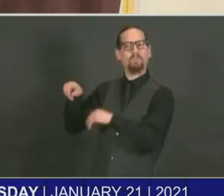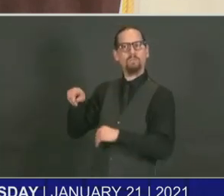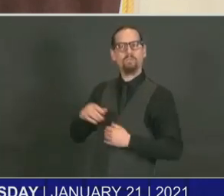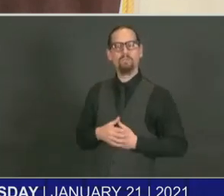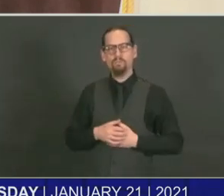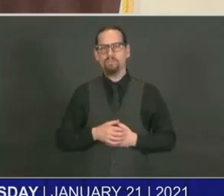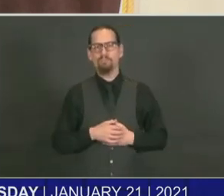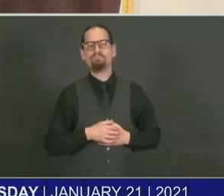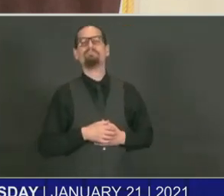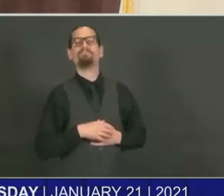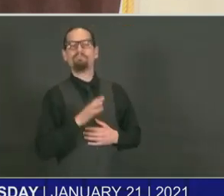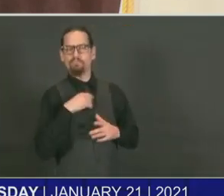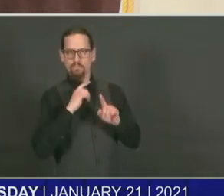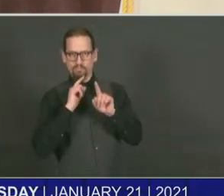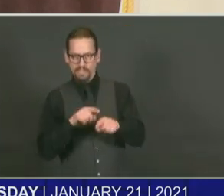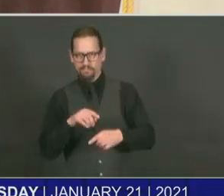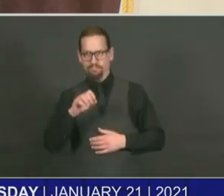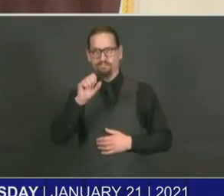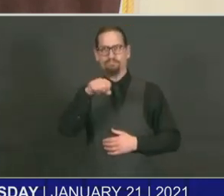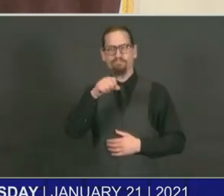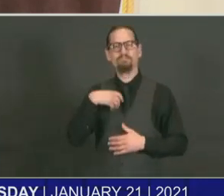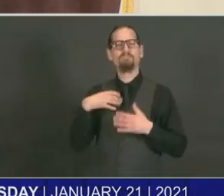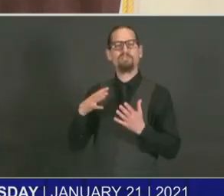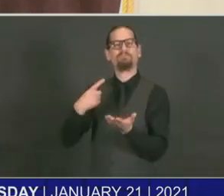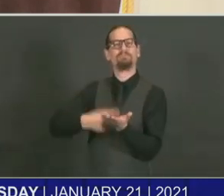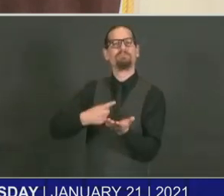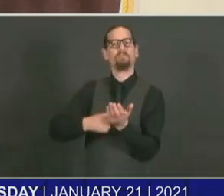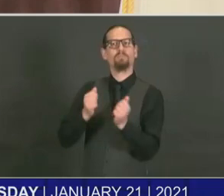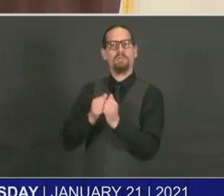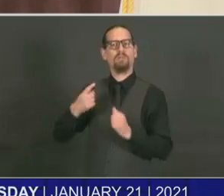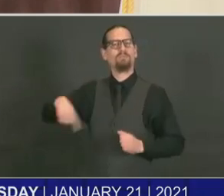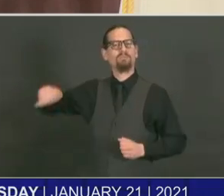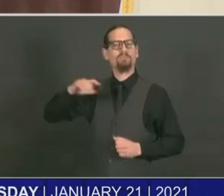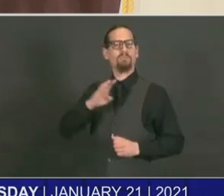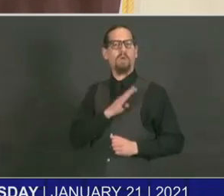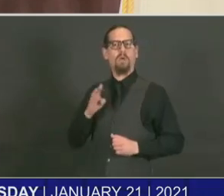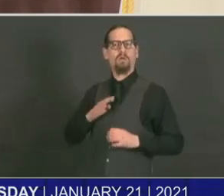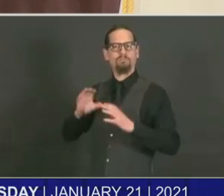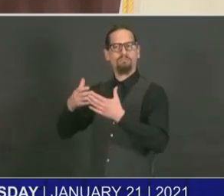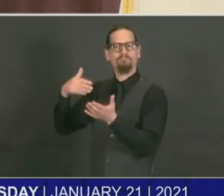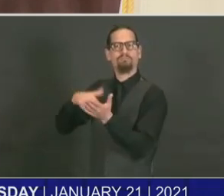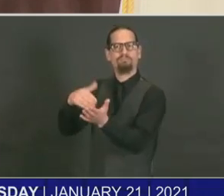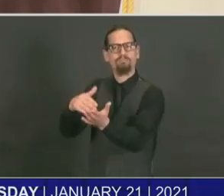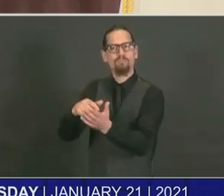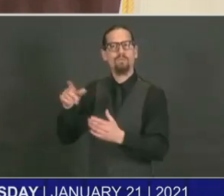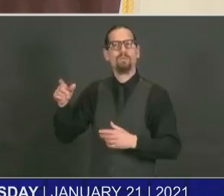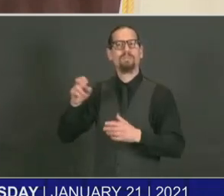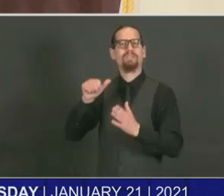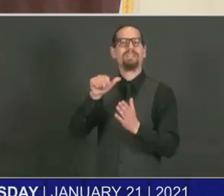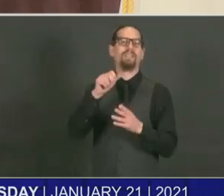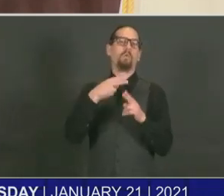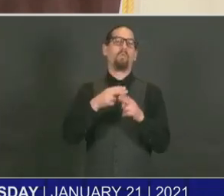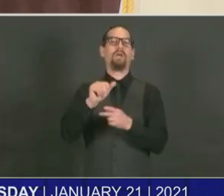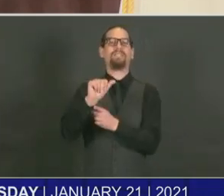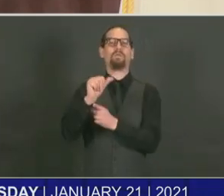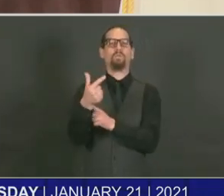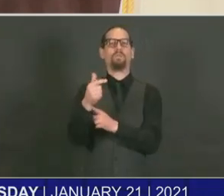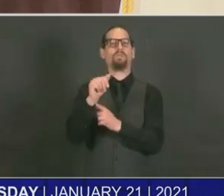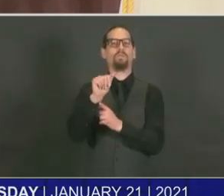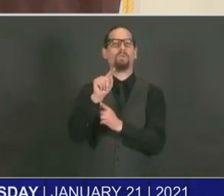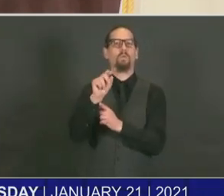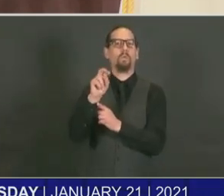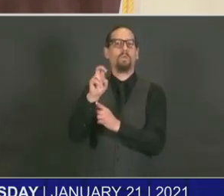do that regularly and the changes are what I described earlier. It's being able to